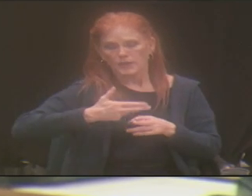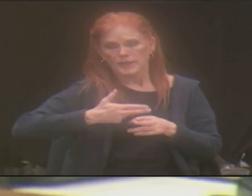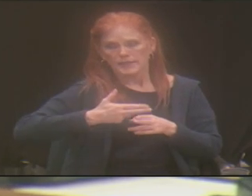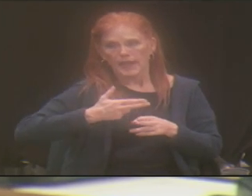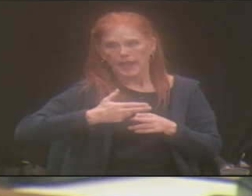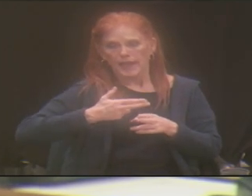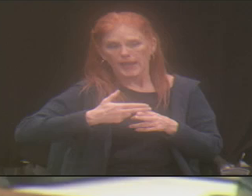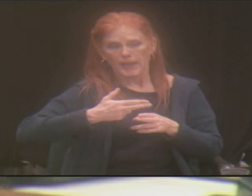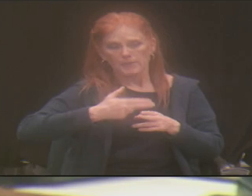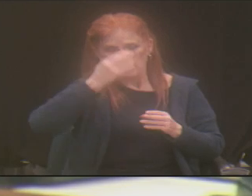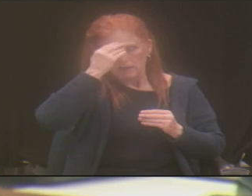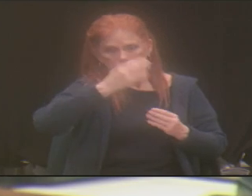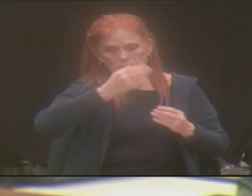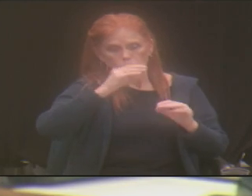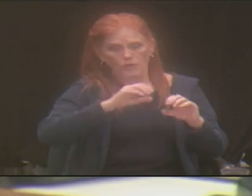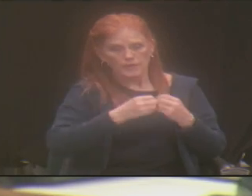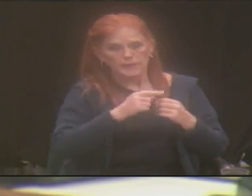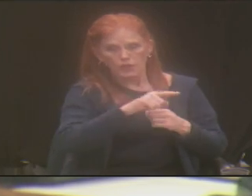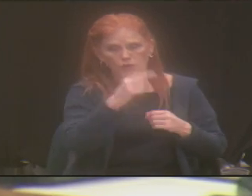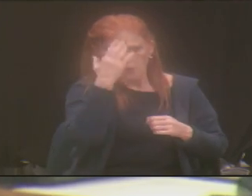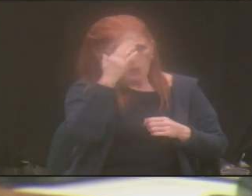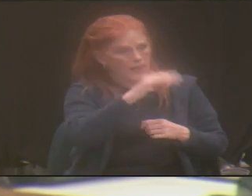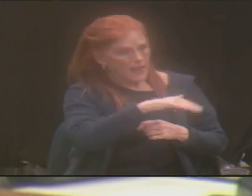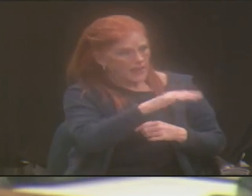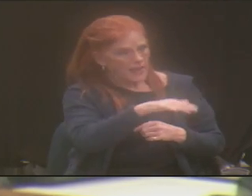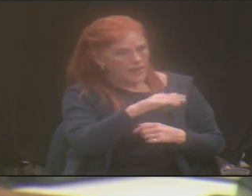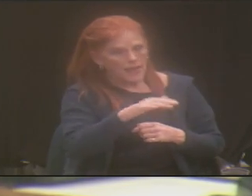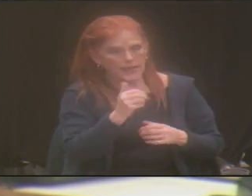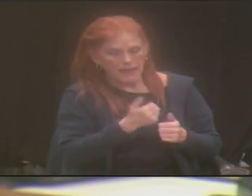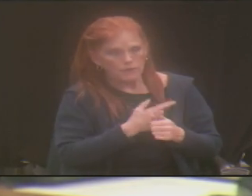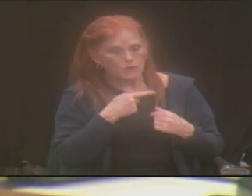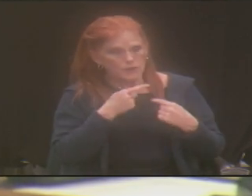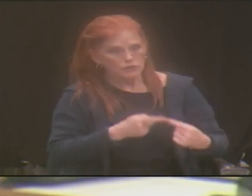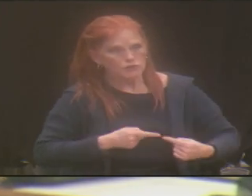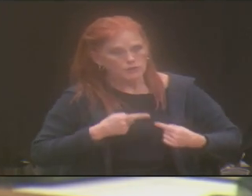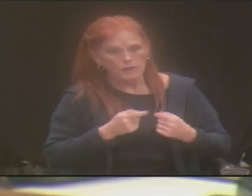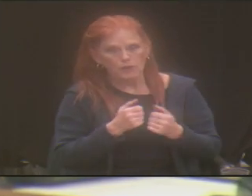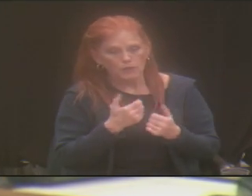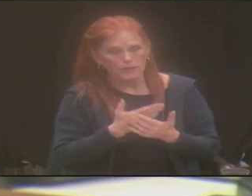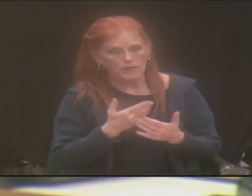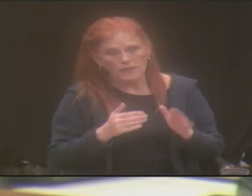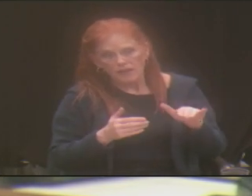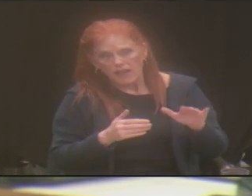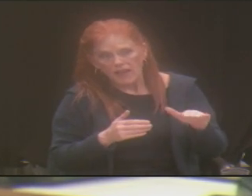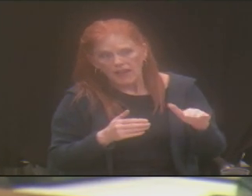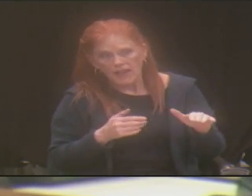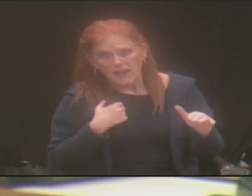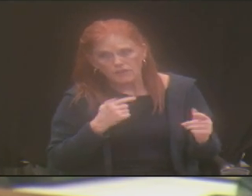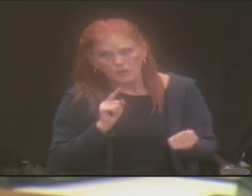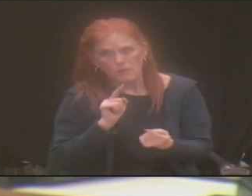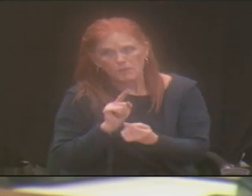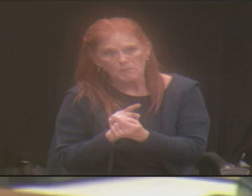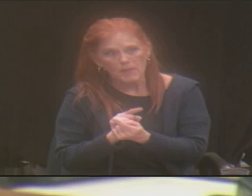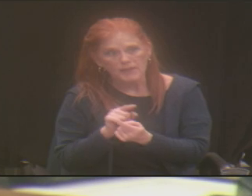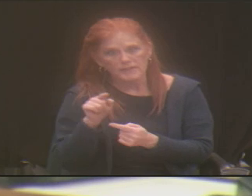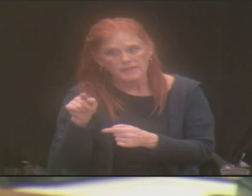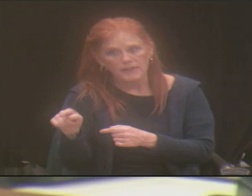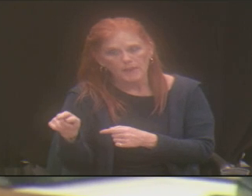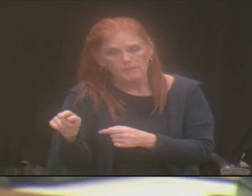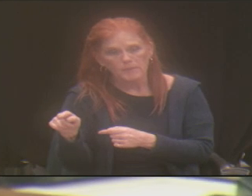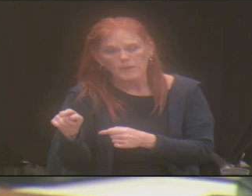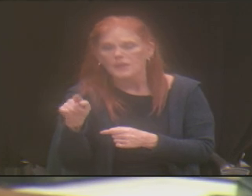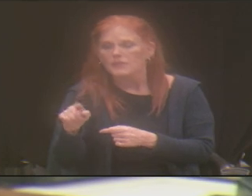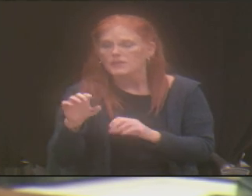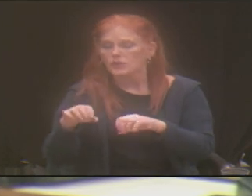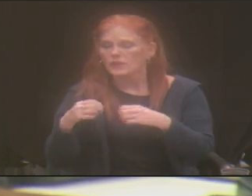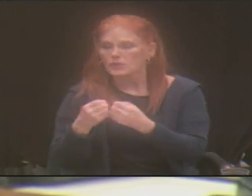organizations that you know and say, hey, everybody's struggling with stuff. Have you met this organization over